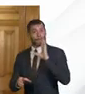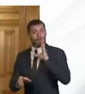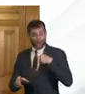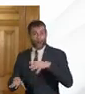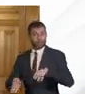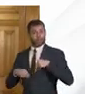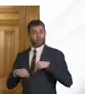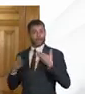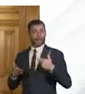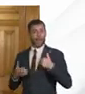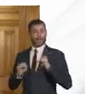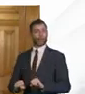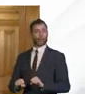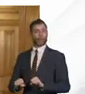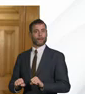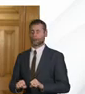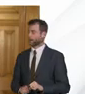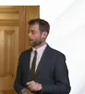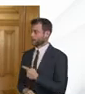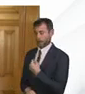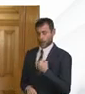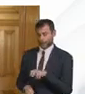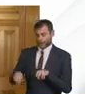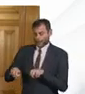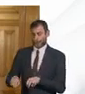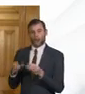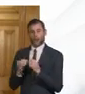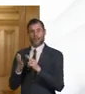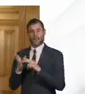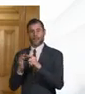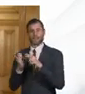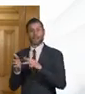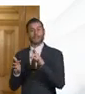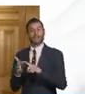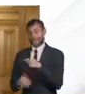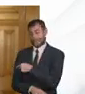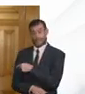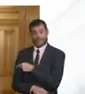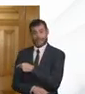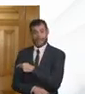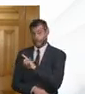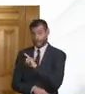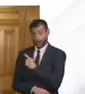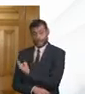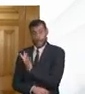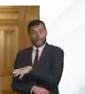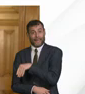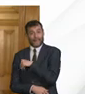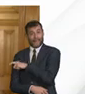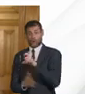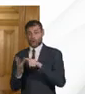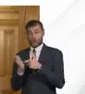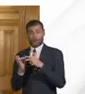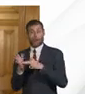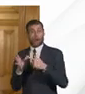have seen in the in the comments earlier i was sat next to nadine dorris because she now has had a coronavirus and she can